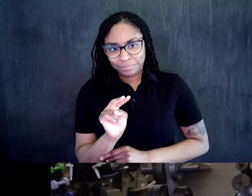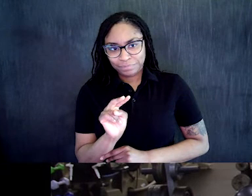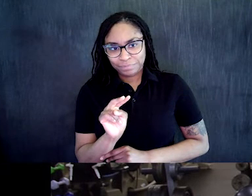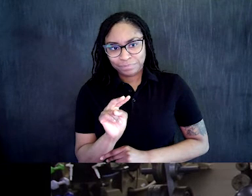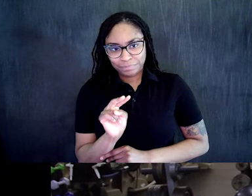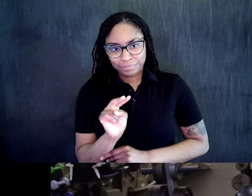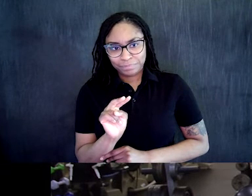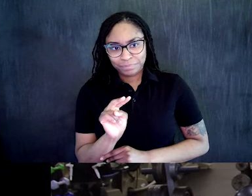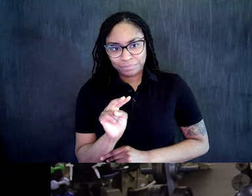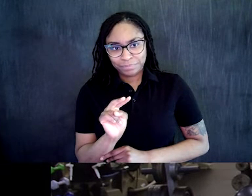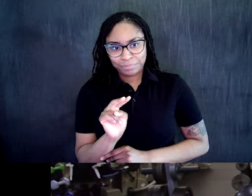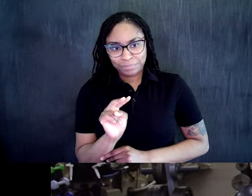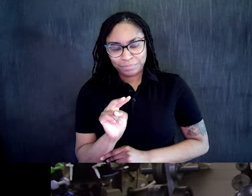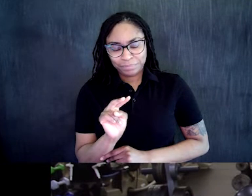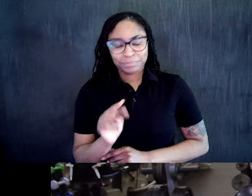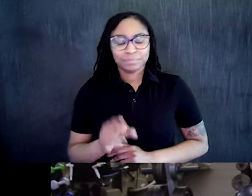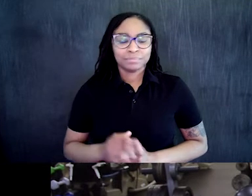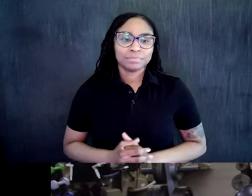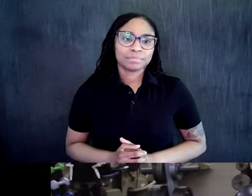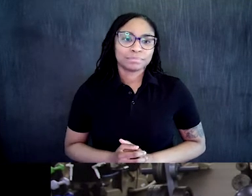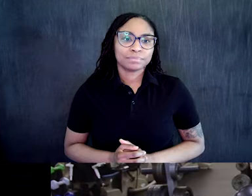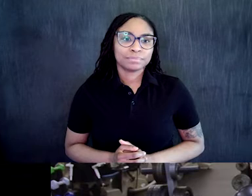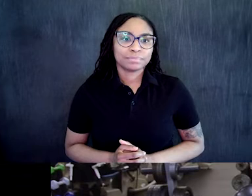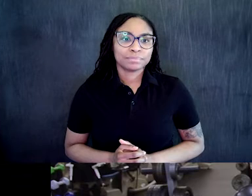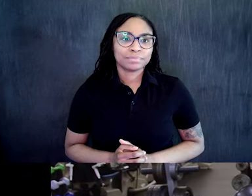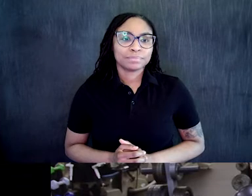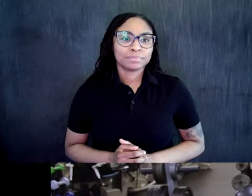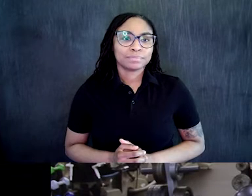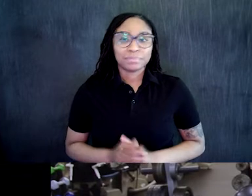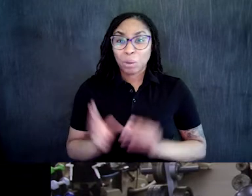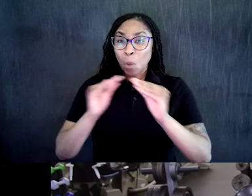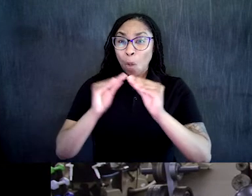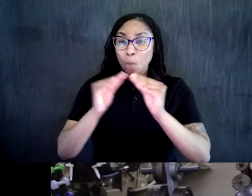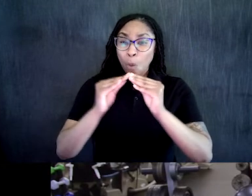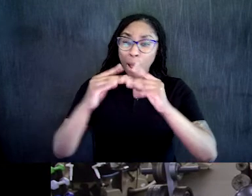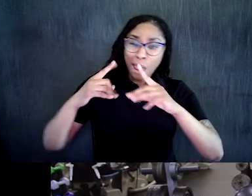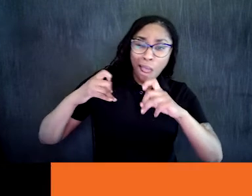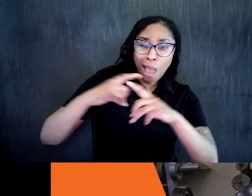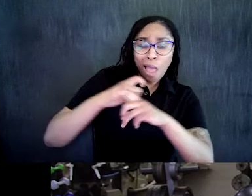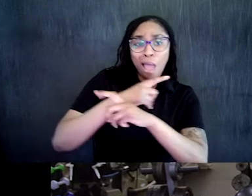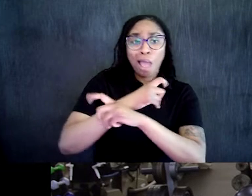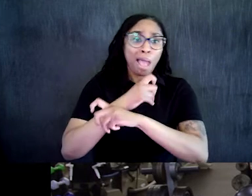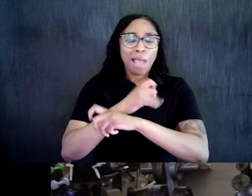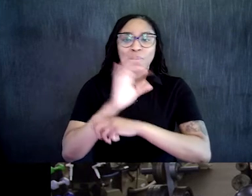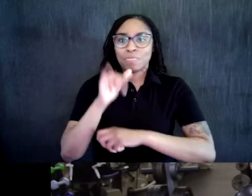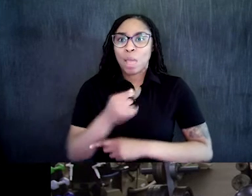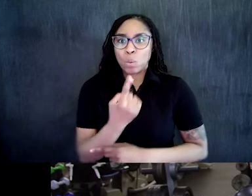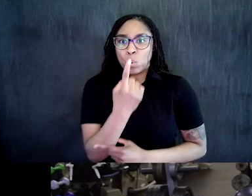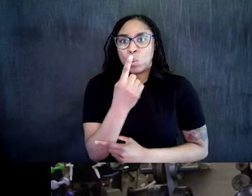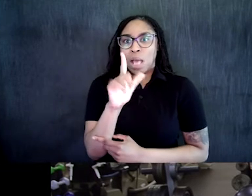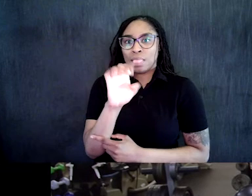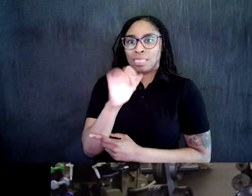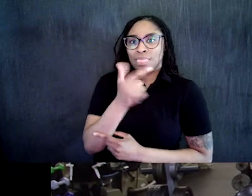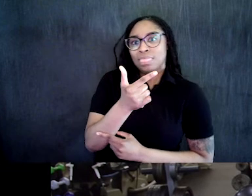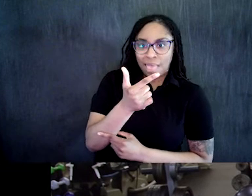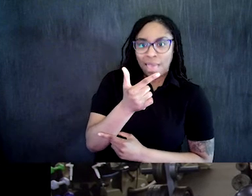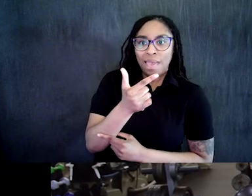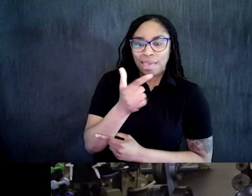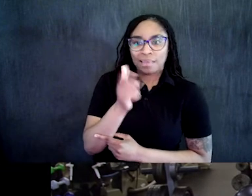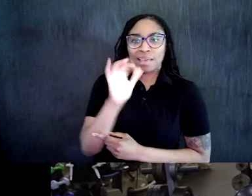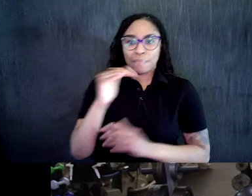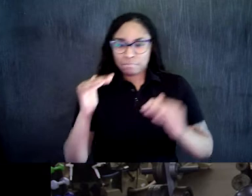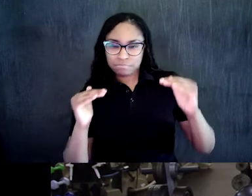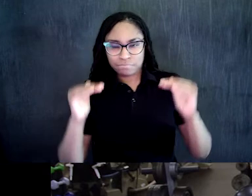Good. Two. And last one. Next exercise we're going to do are some deadlifts.